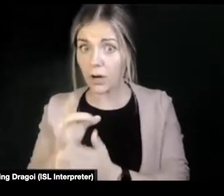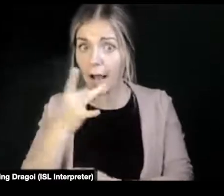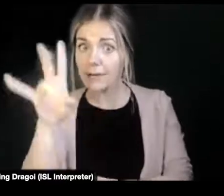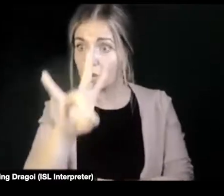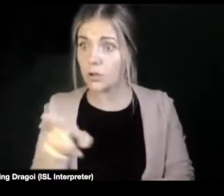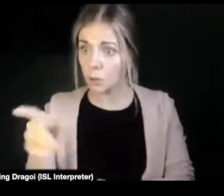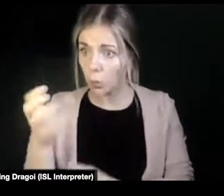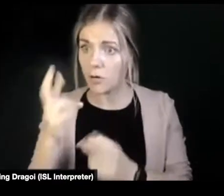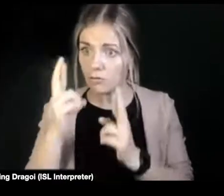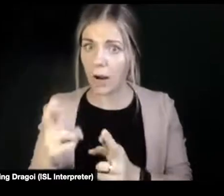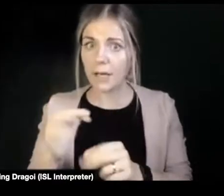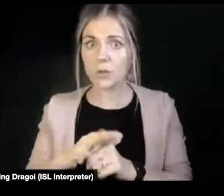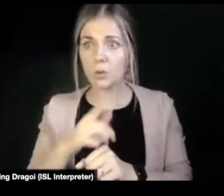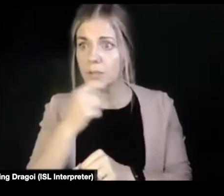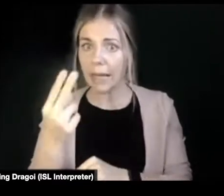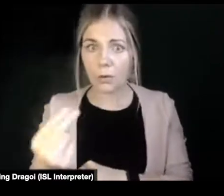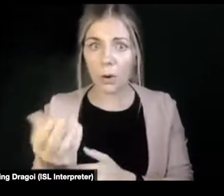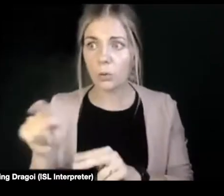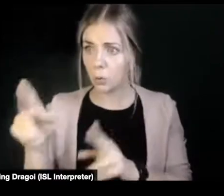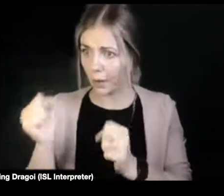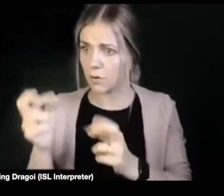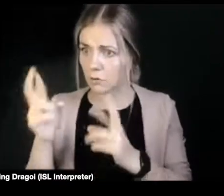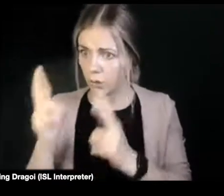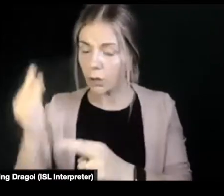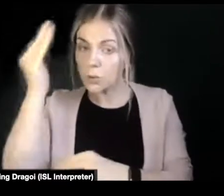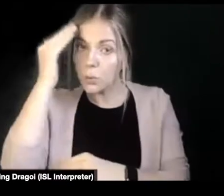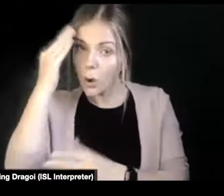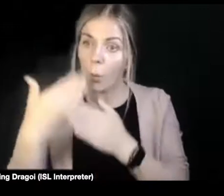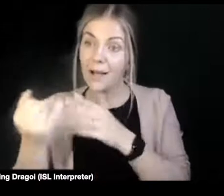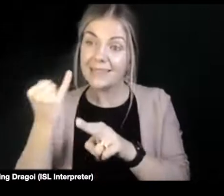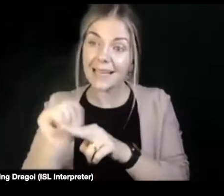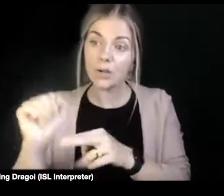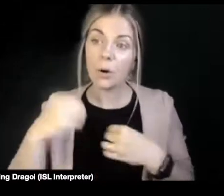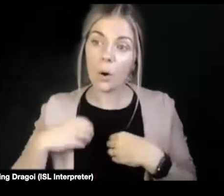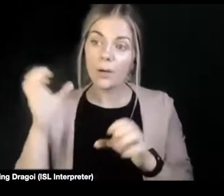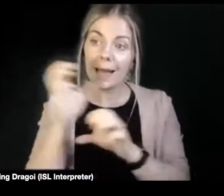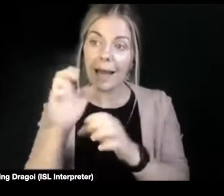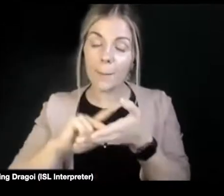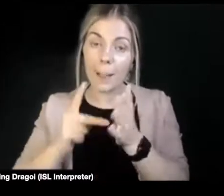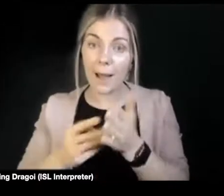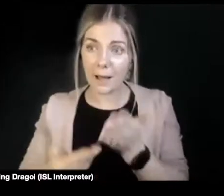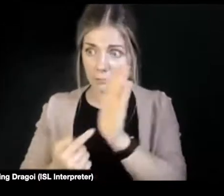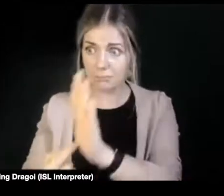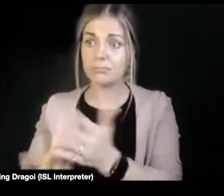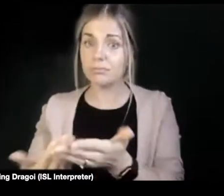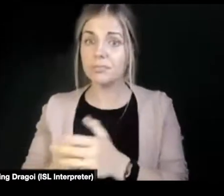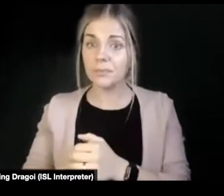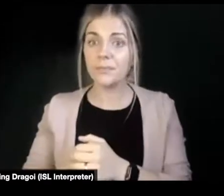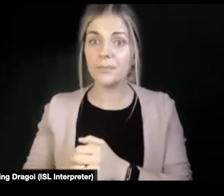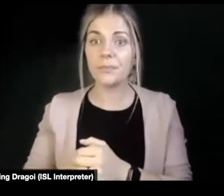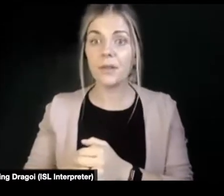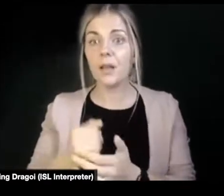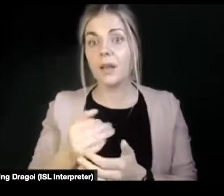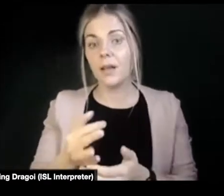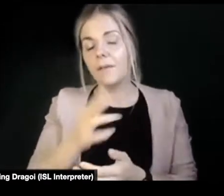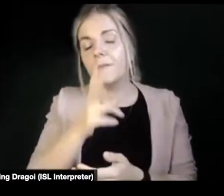right to say no, you have the right to know what's in your care plan. If, if you're, you know, have, have care.